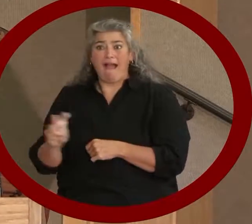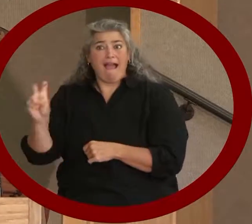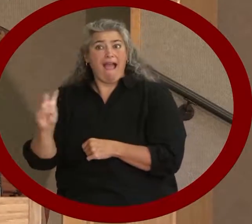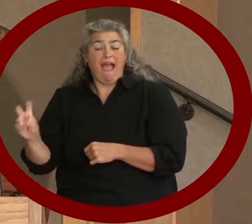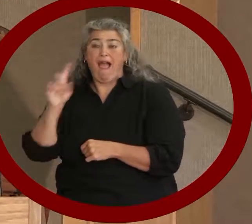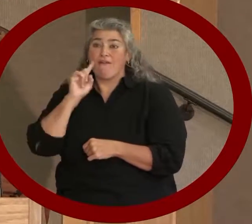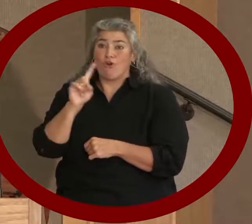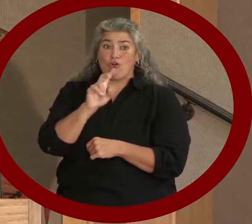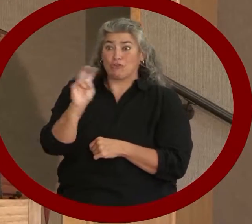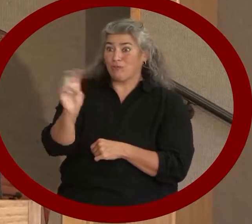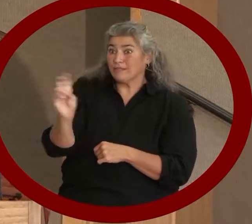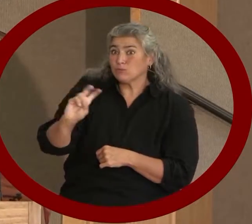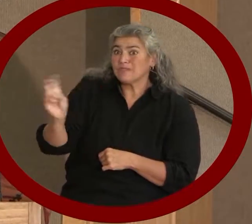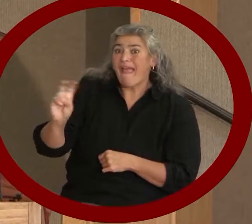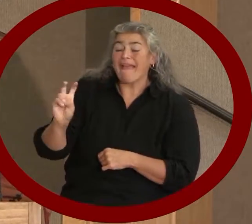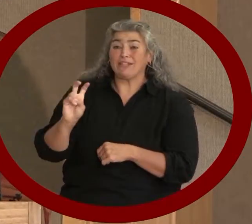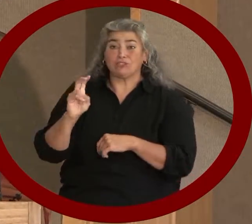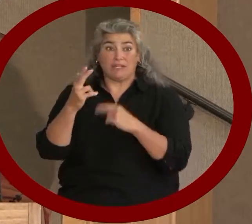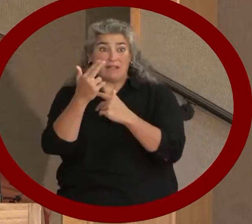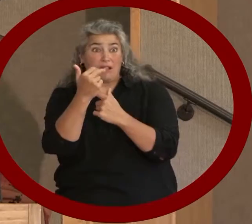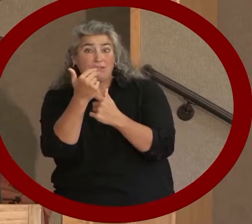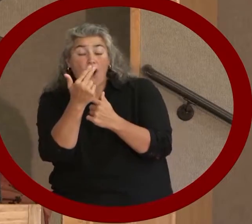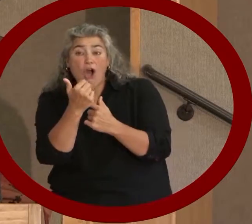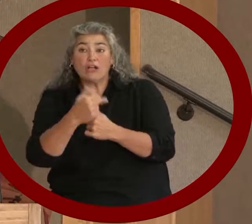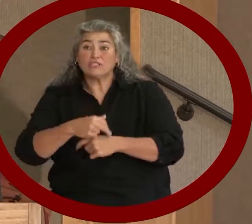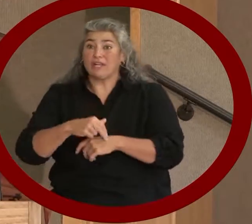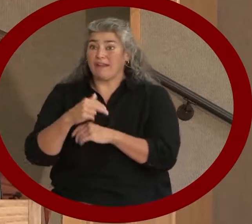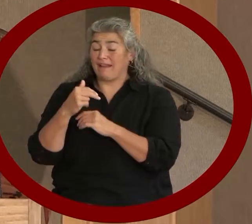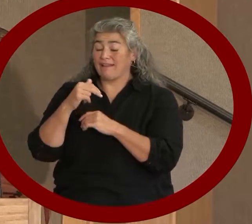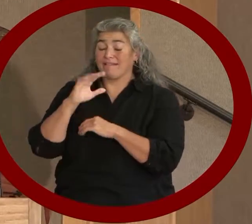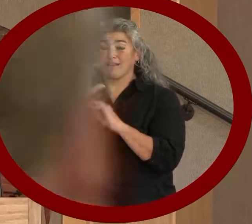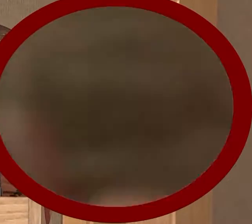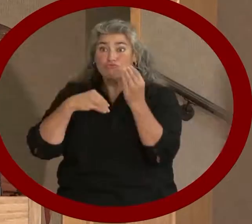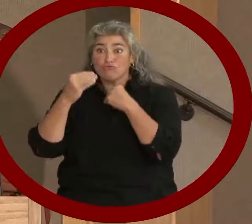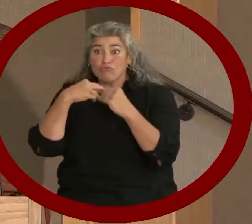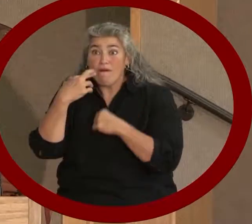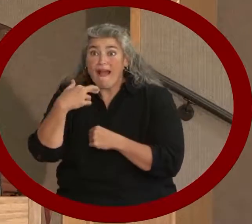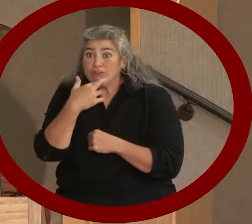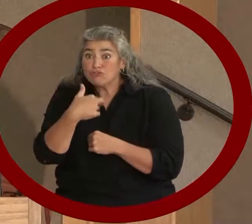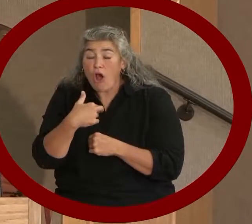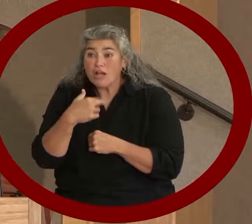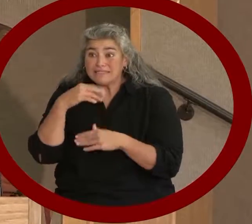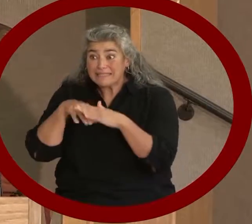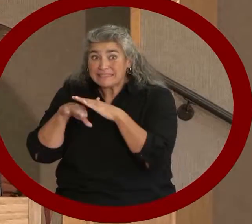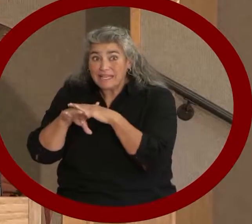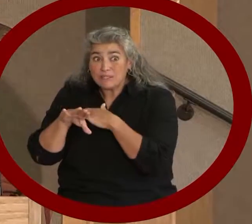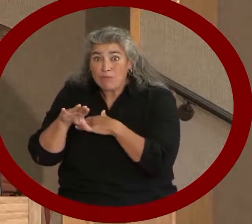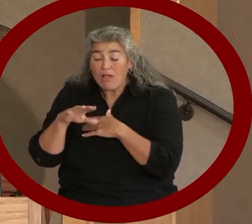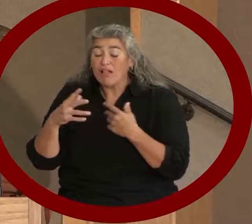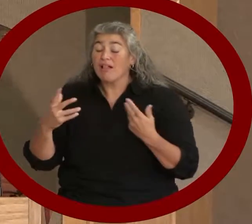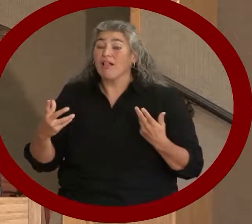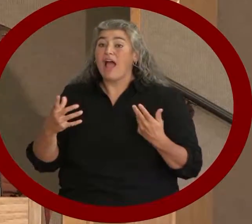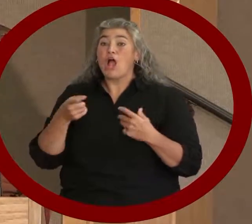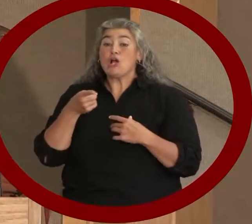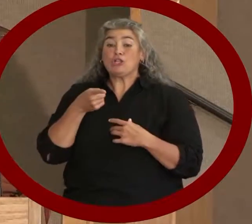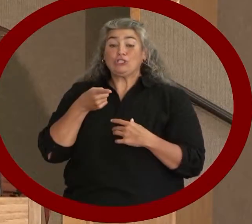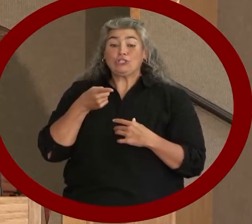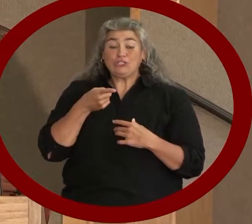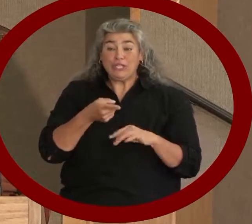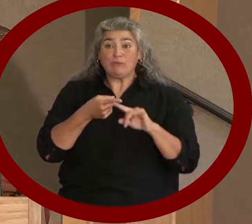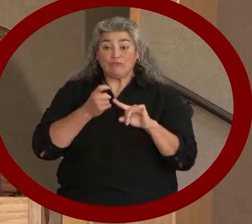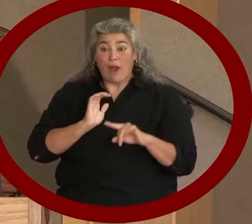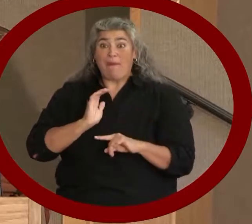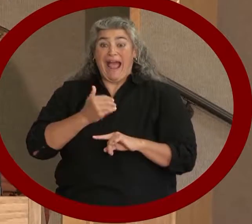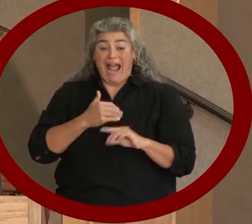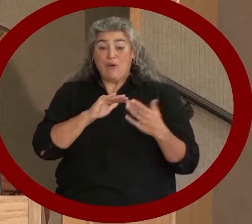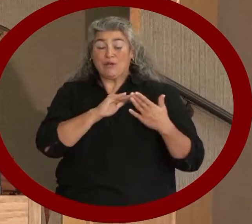restaurant to eat in that was accessible, but she was one of our own from our community that went to that